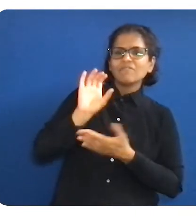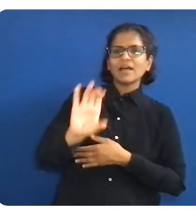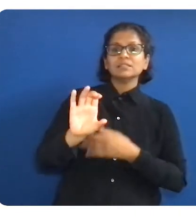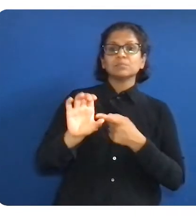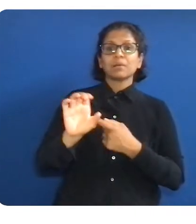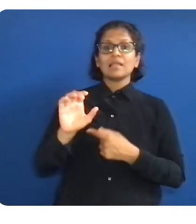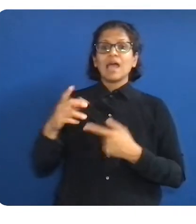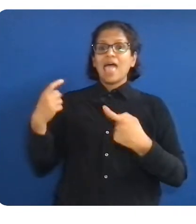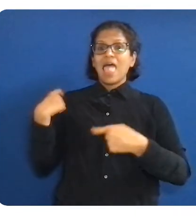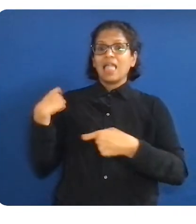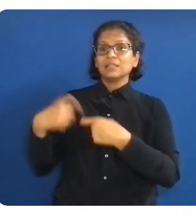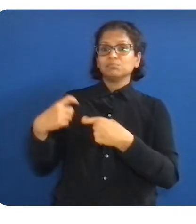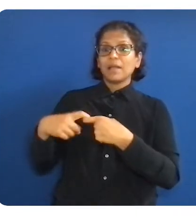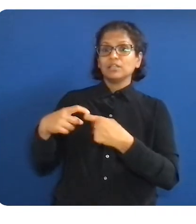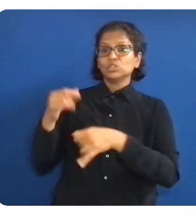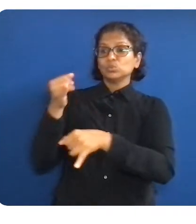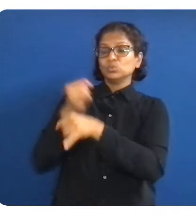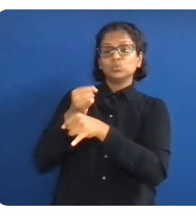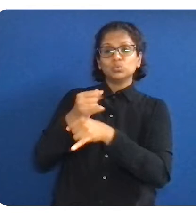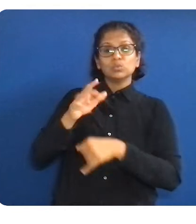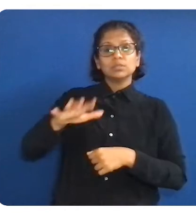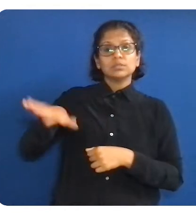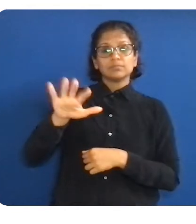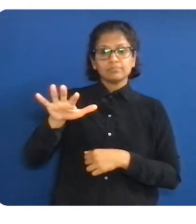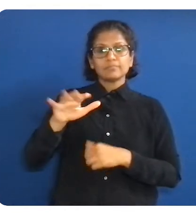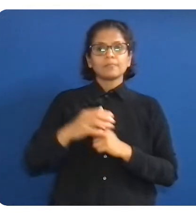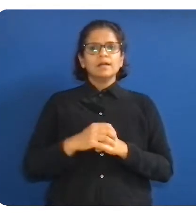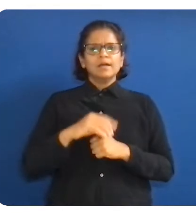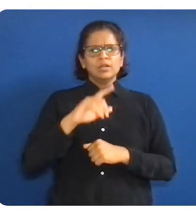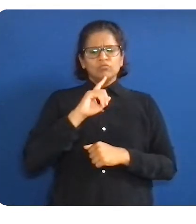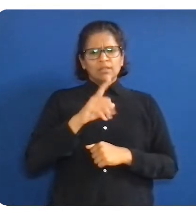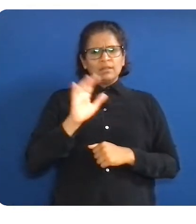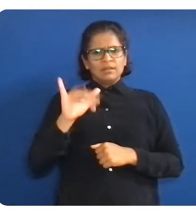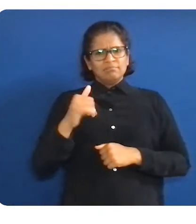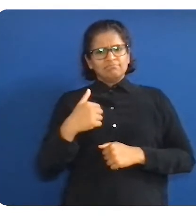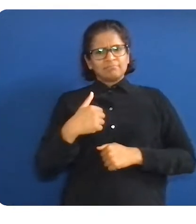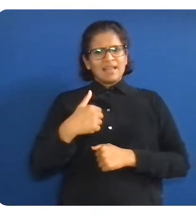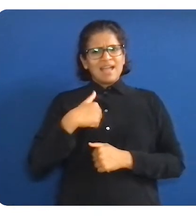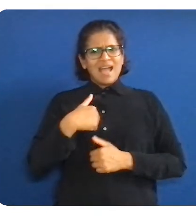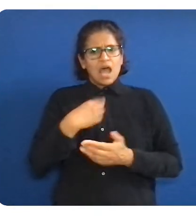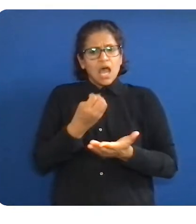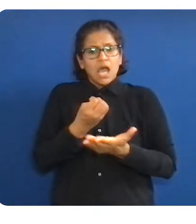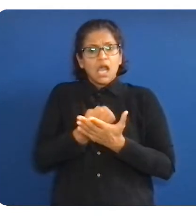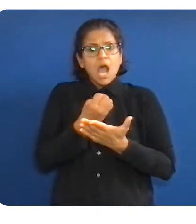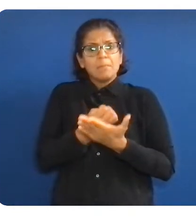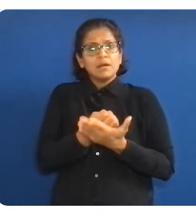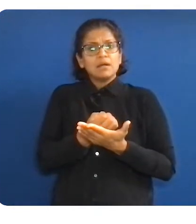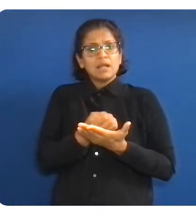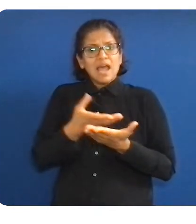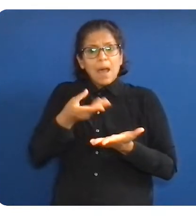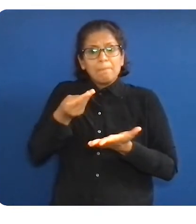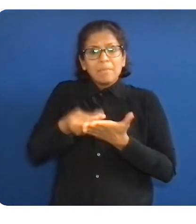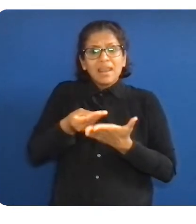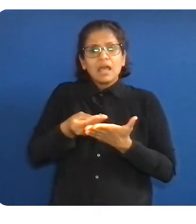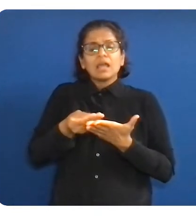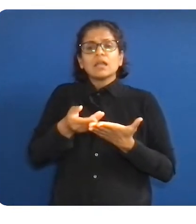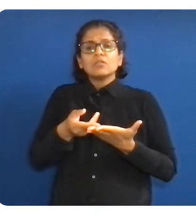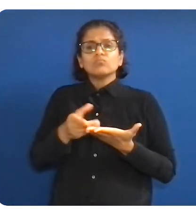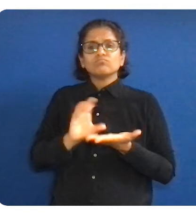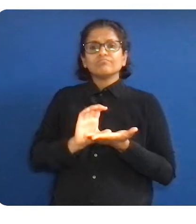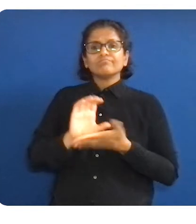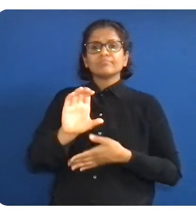program for Native American indigenous serving institutions. And that's just a slice of the work that we're doing externally.